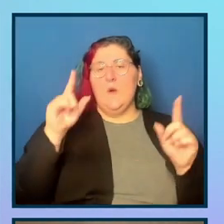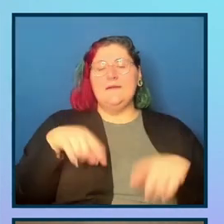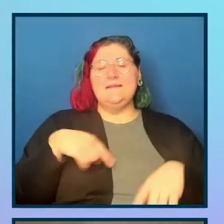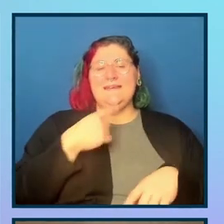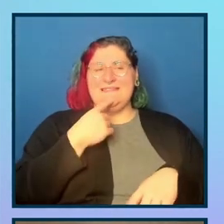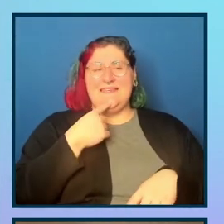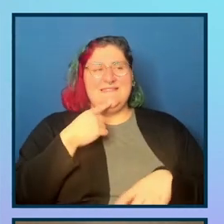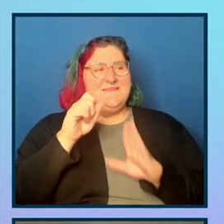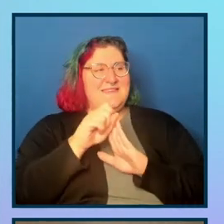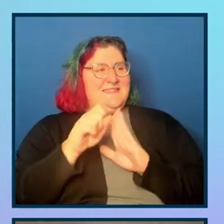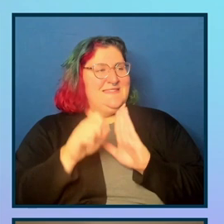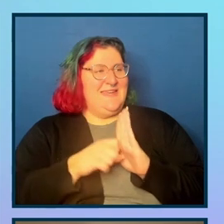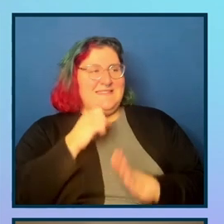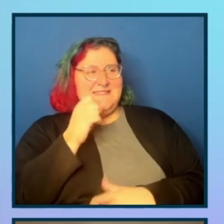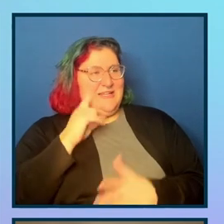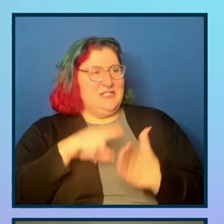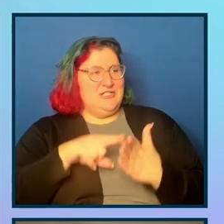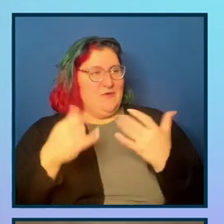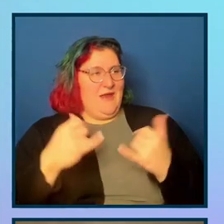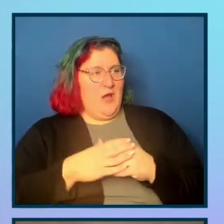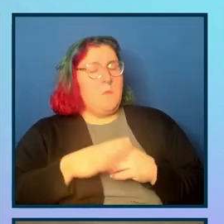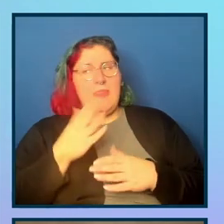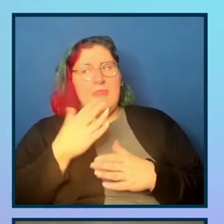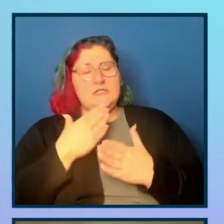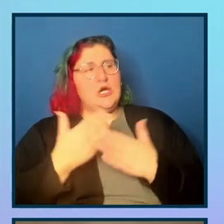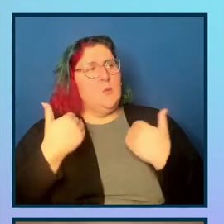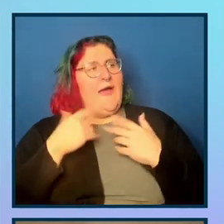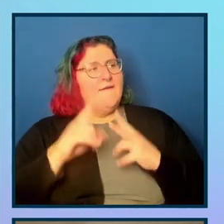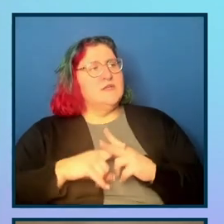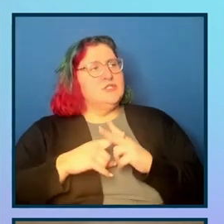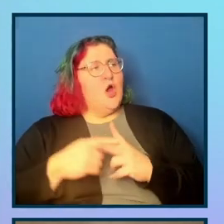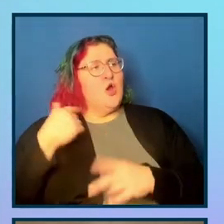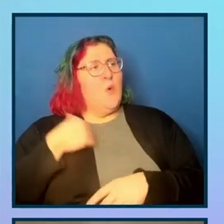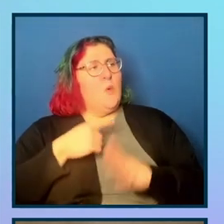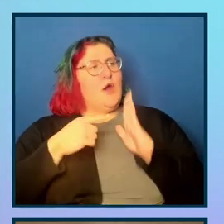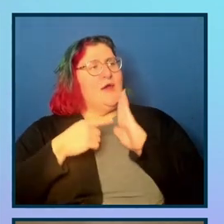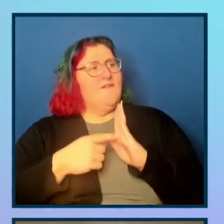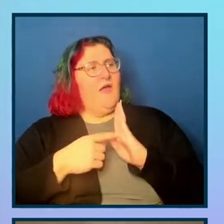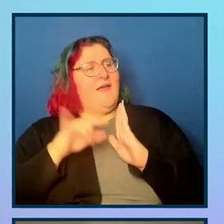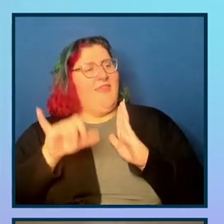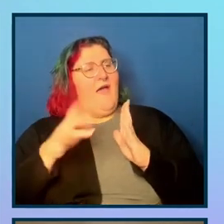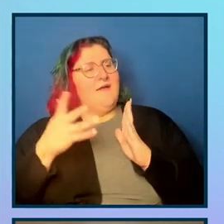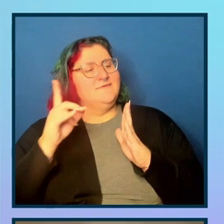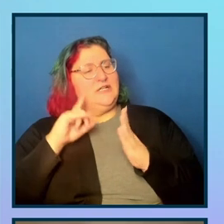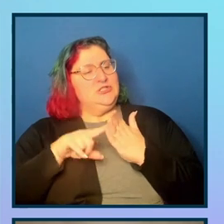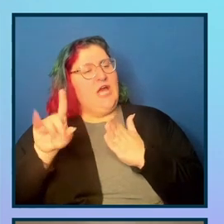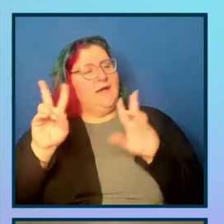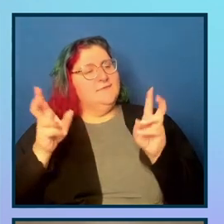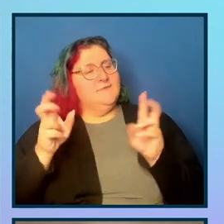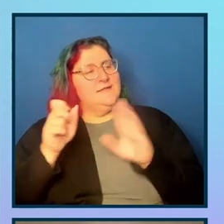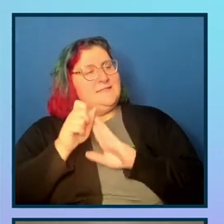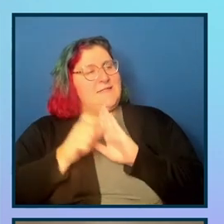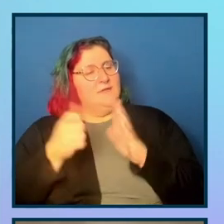not saying not applicable. It's saying not checked, which is good. We have a start. We're conveying that check state to our assistive technology users. Uh,